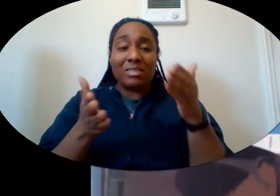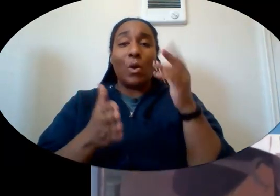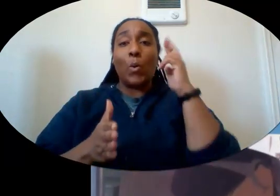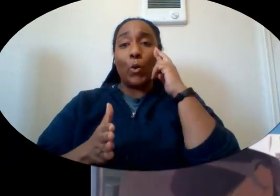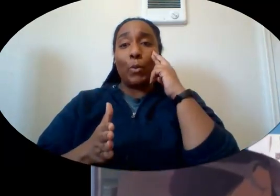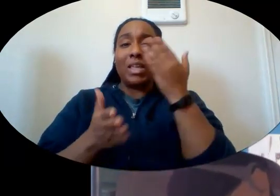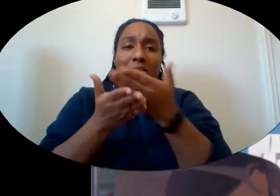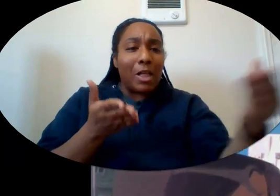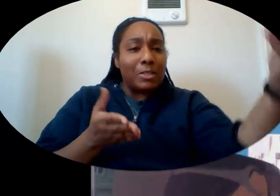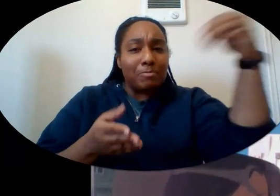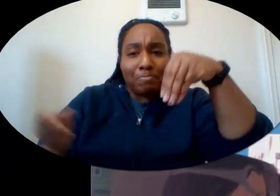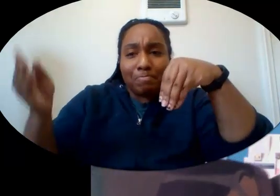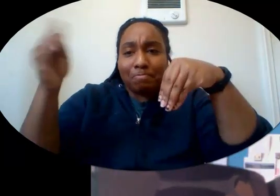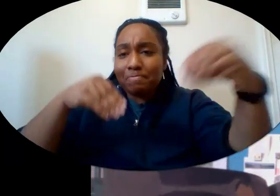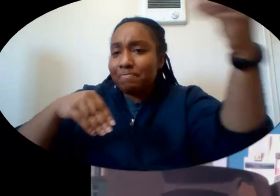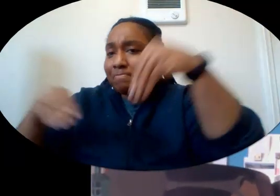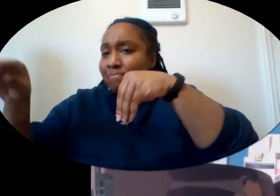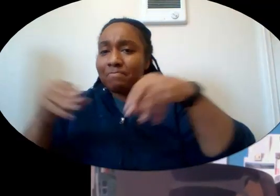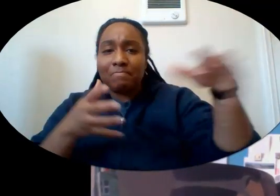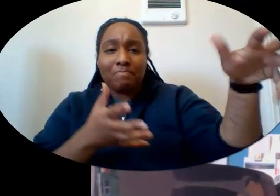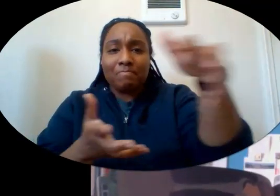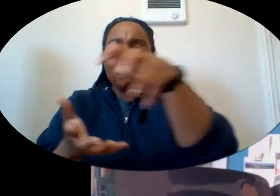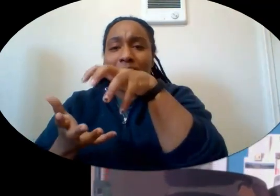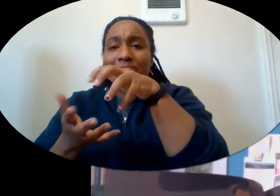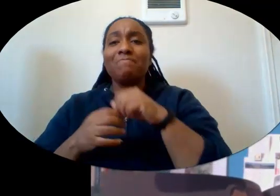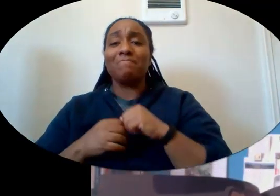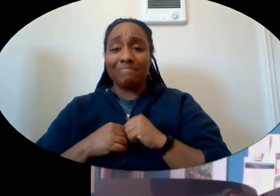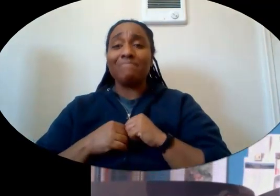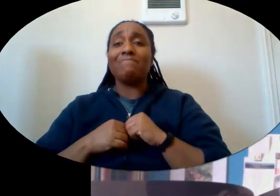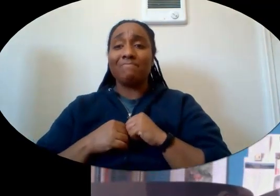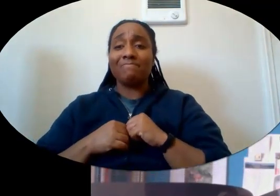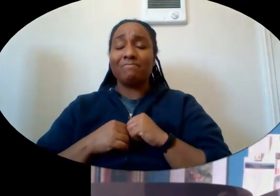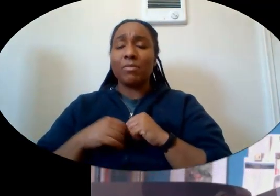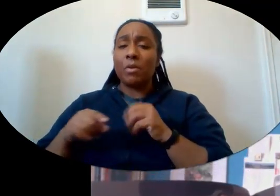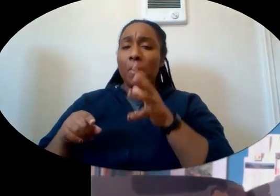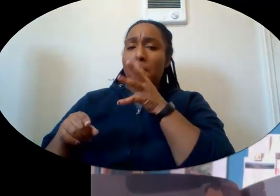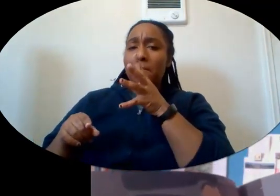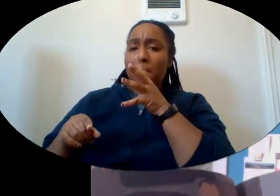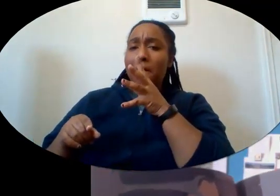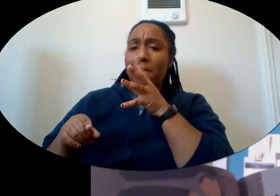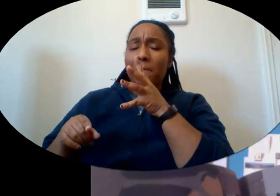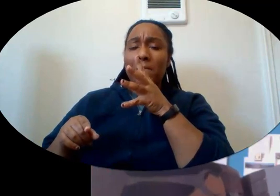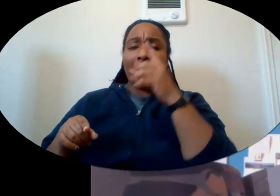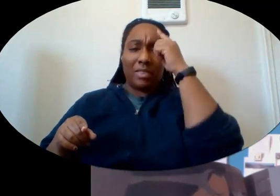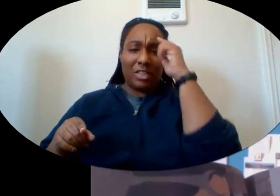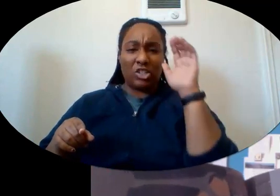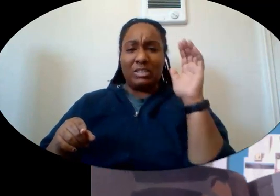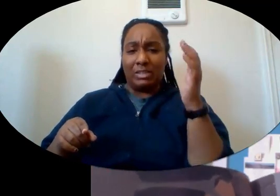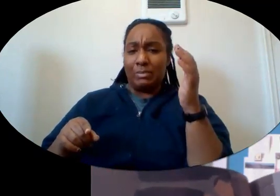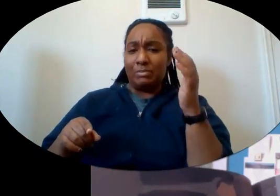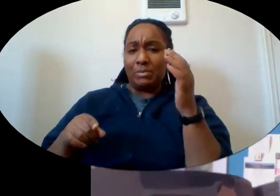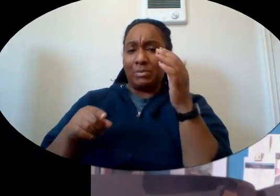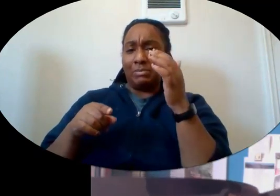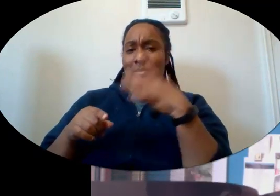And she did. This, I'm guessing, is her mom, who also seems to like to make stuff. She's got her tools there.